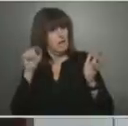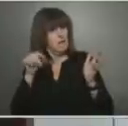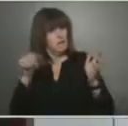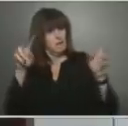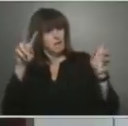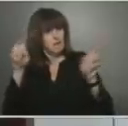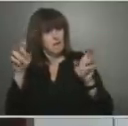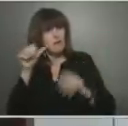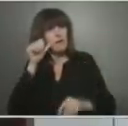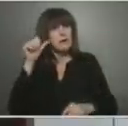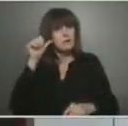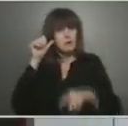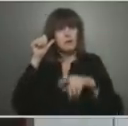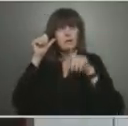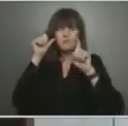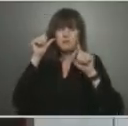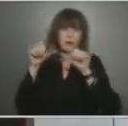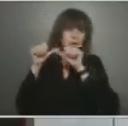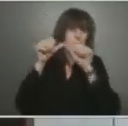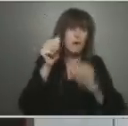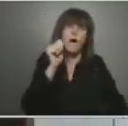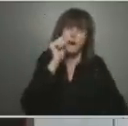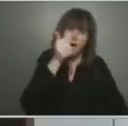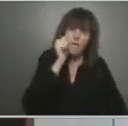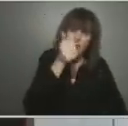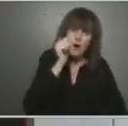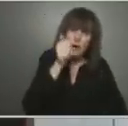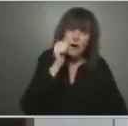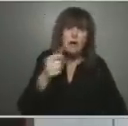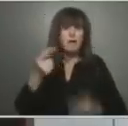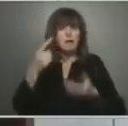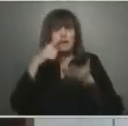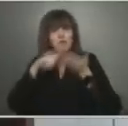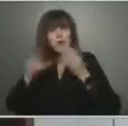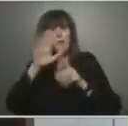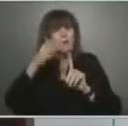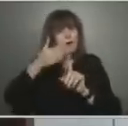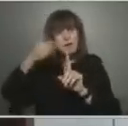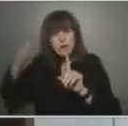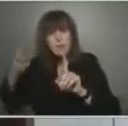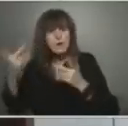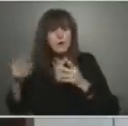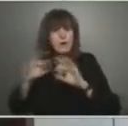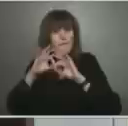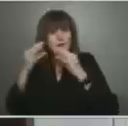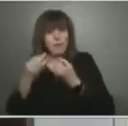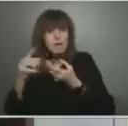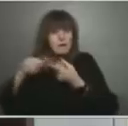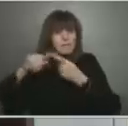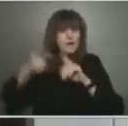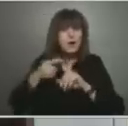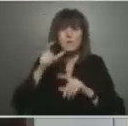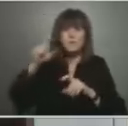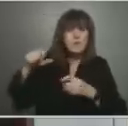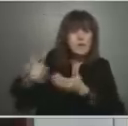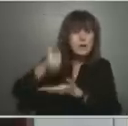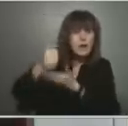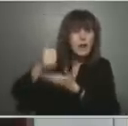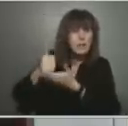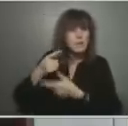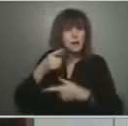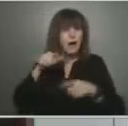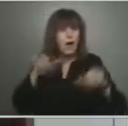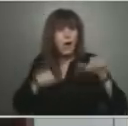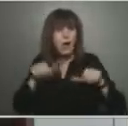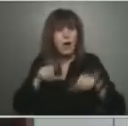neighbours, your friends, and your family. And if you need help, do not hesitate to reach out and ask for it, whether it is for loved ones